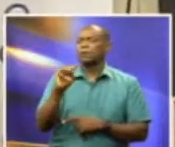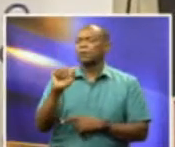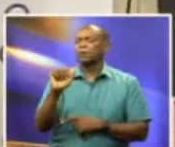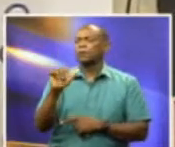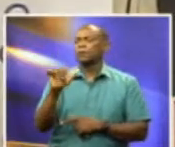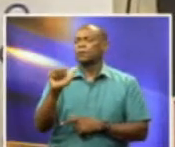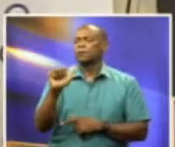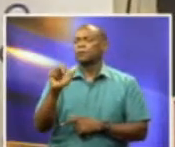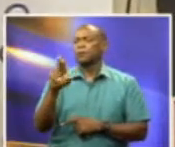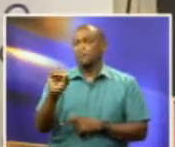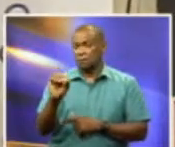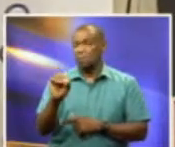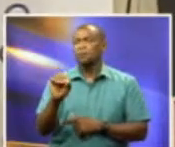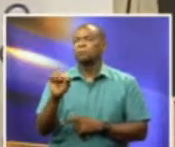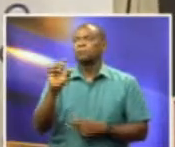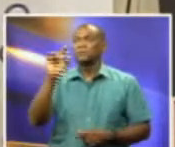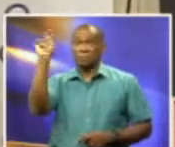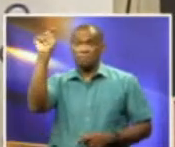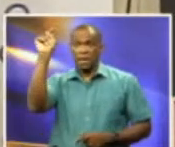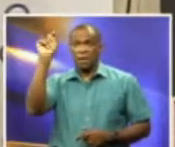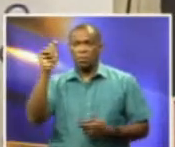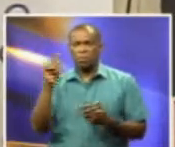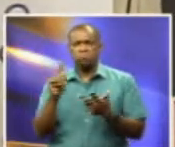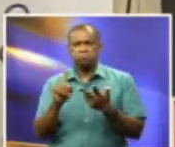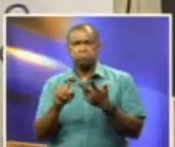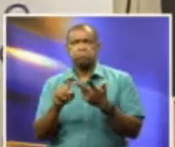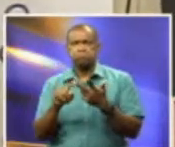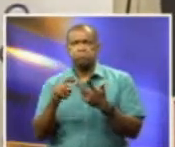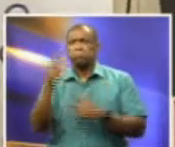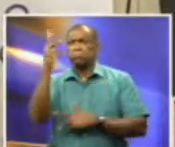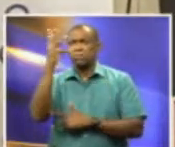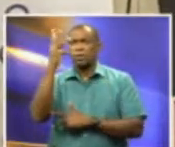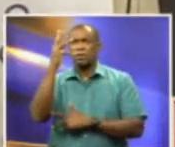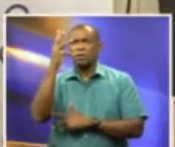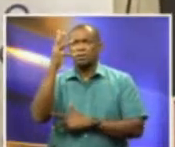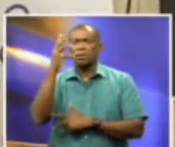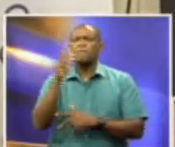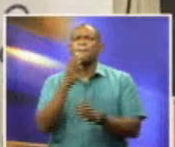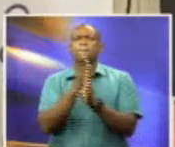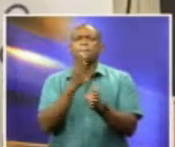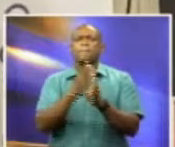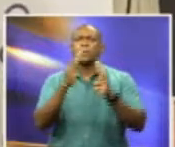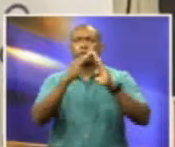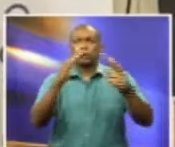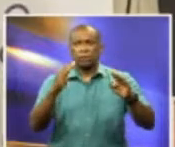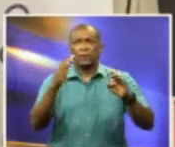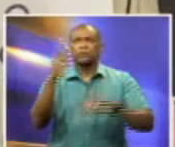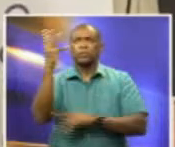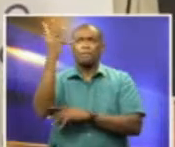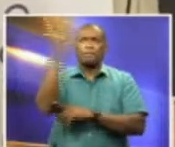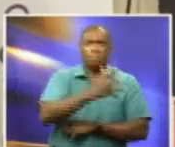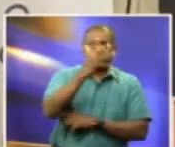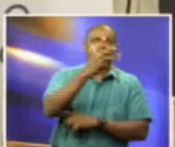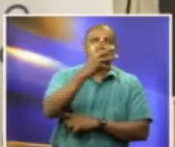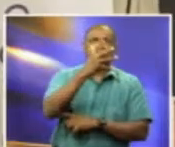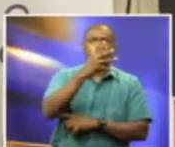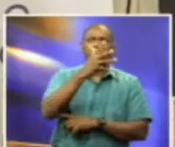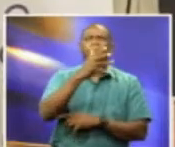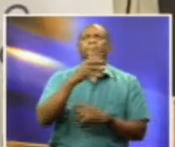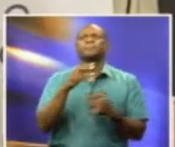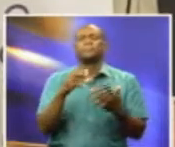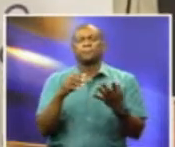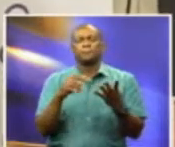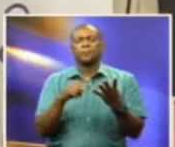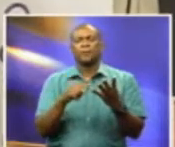one incident where a tree fell on a bus route, or sorry, on a bus shelter. We've had as well some reports of